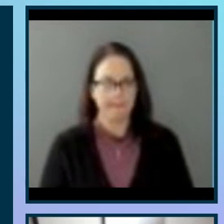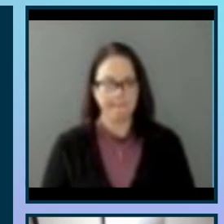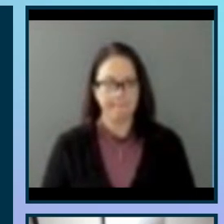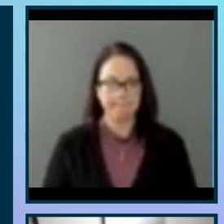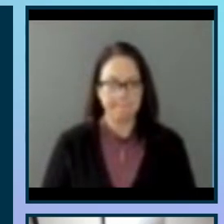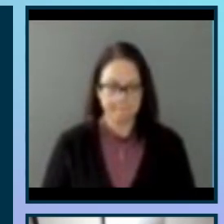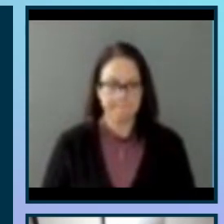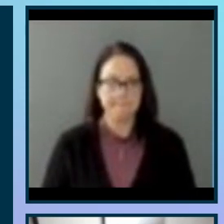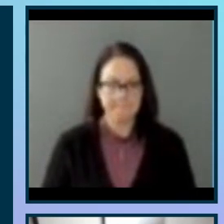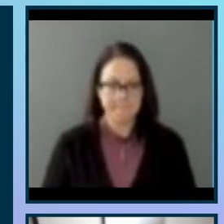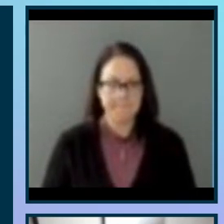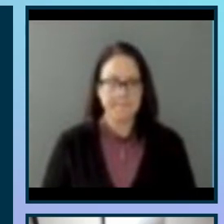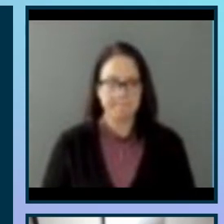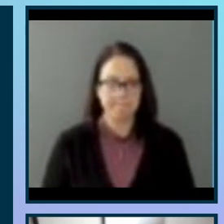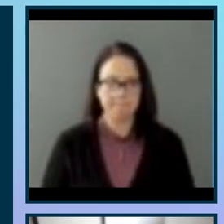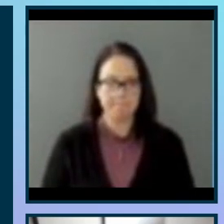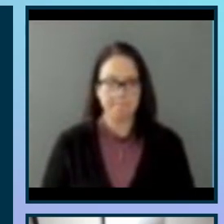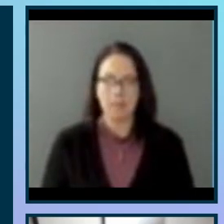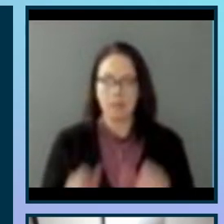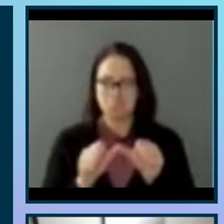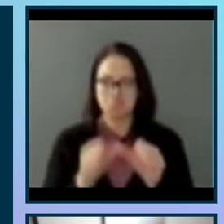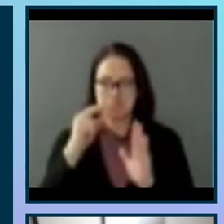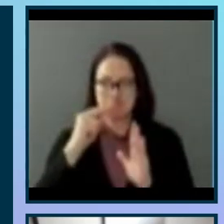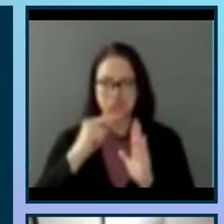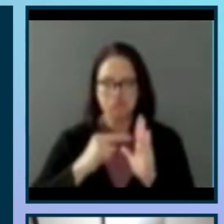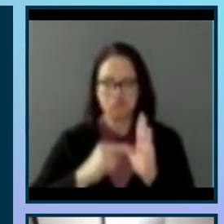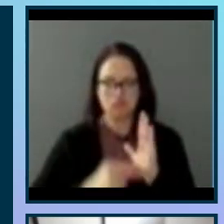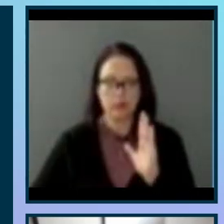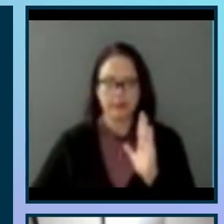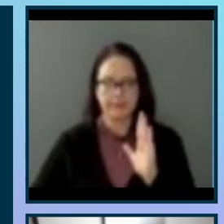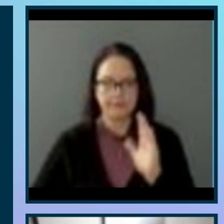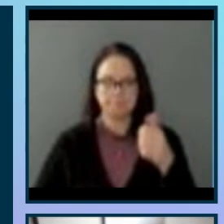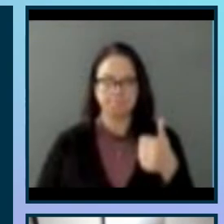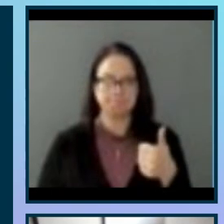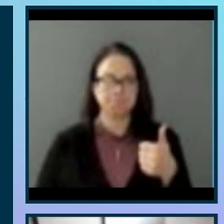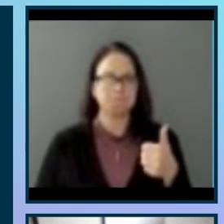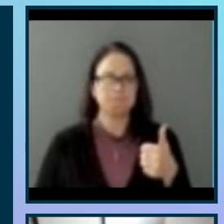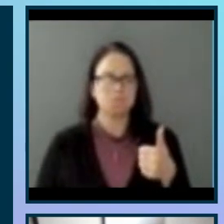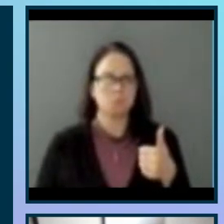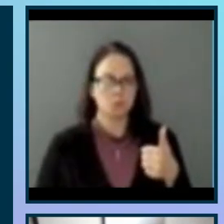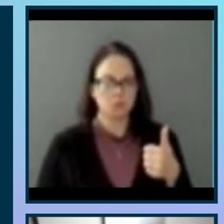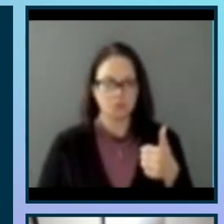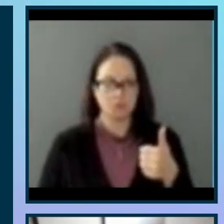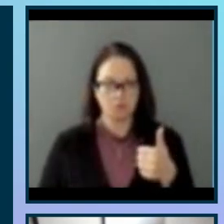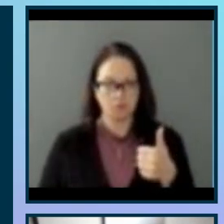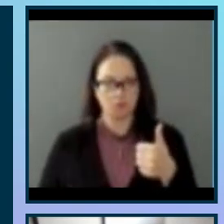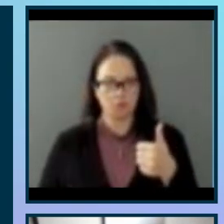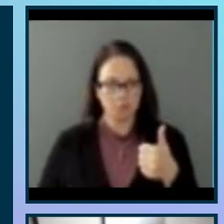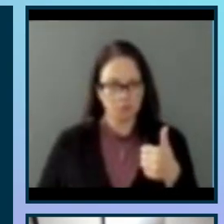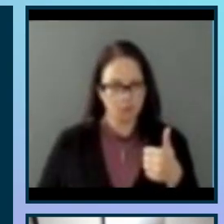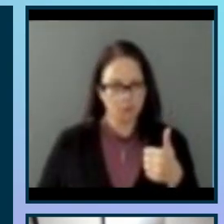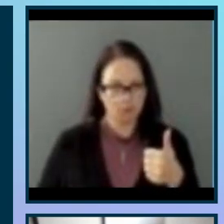So the kit will contain one small cardboard box containing an audio moth audio data